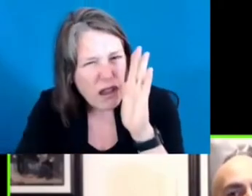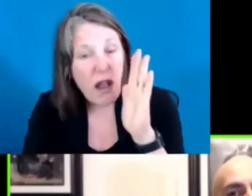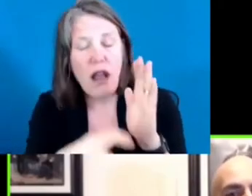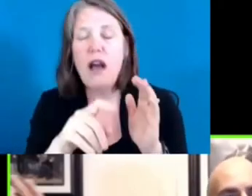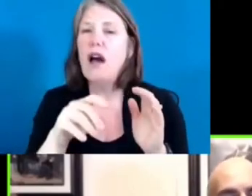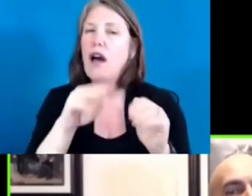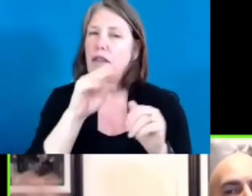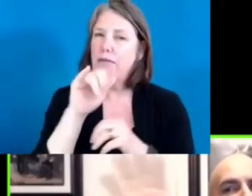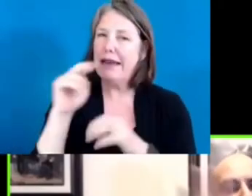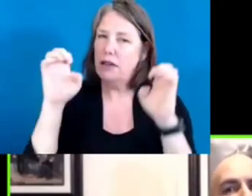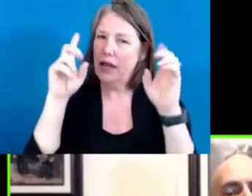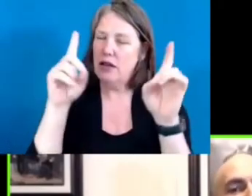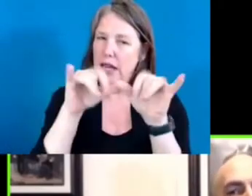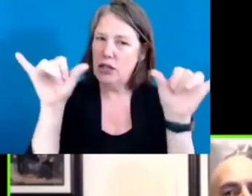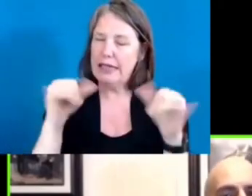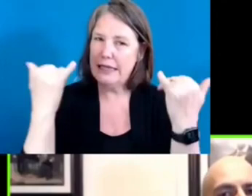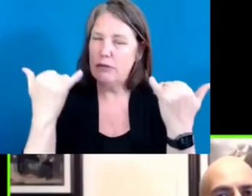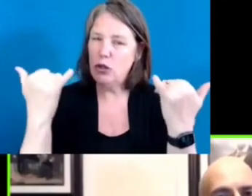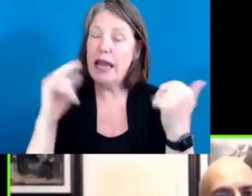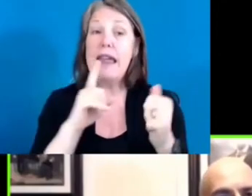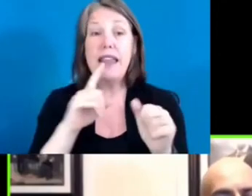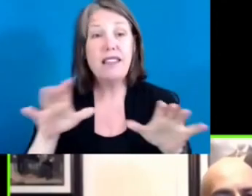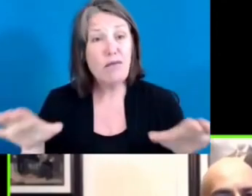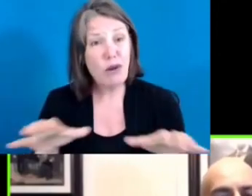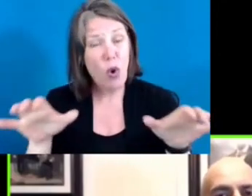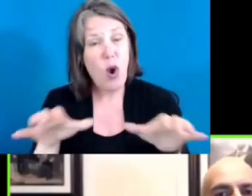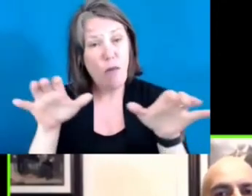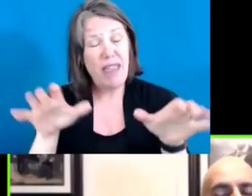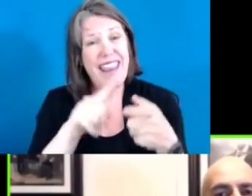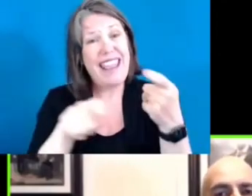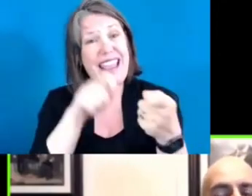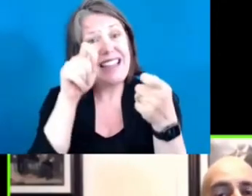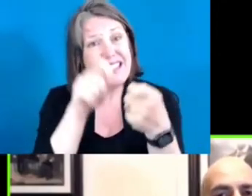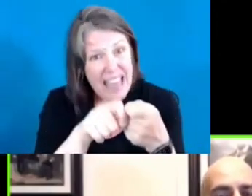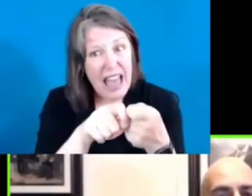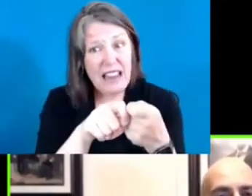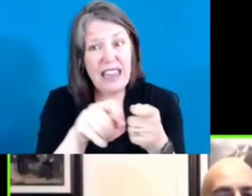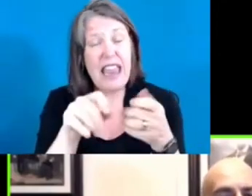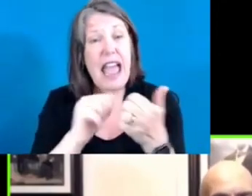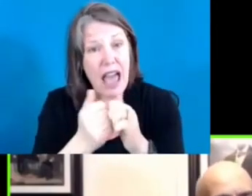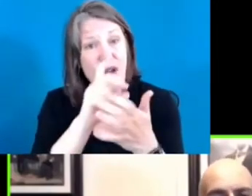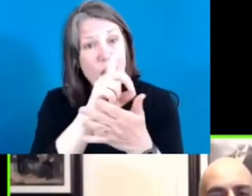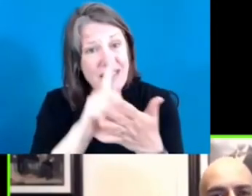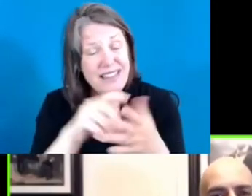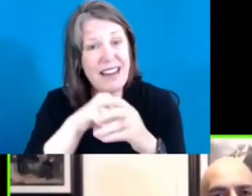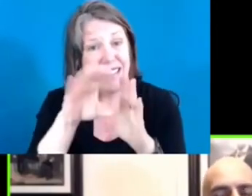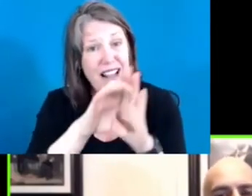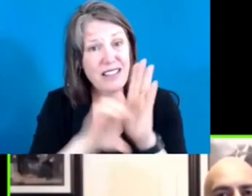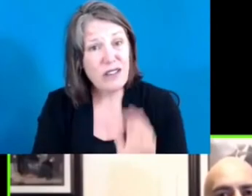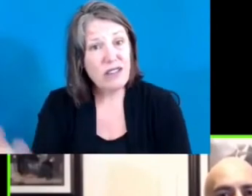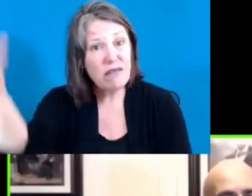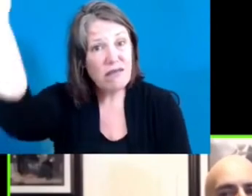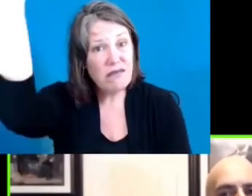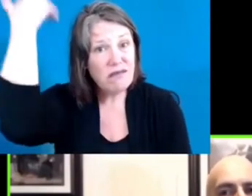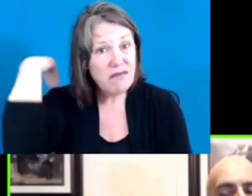exactly as it was originally designed in the Constitution. And we think we can do a lot better than that. So very quickly, I'm going to give a high